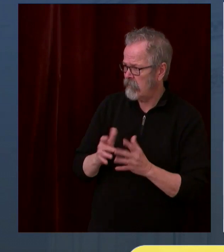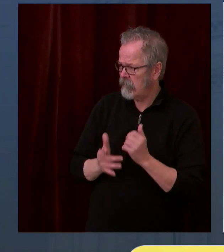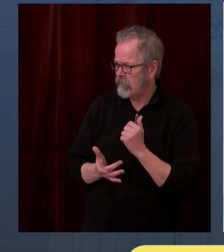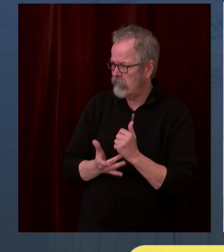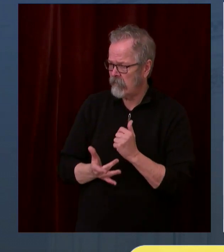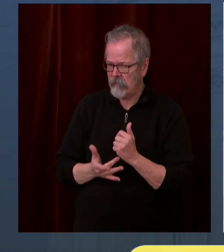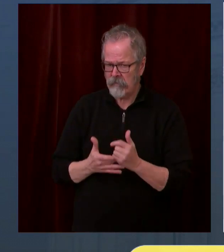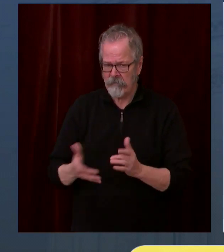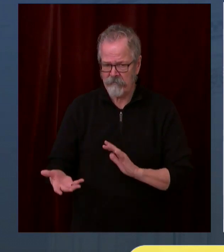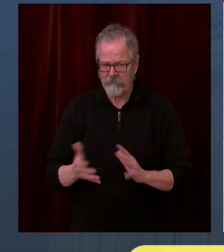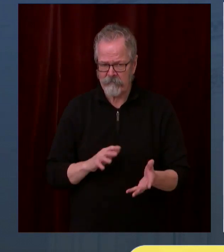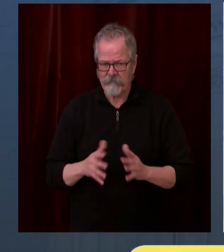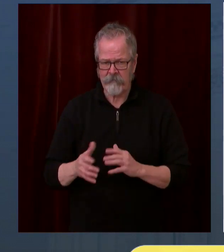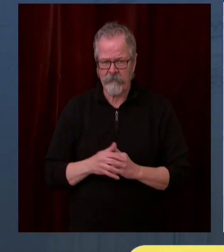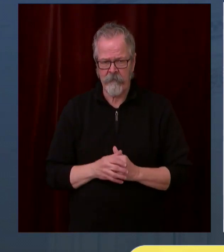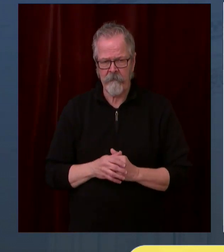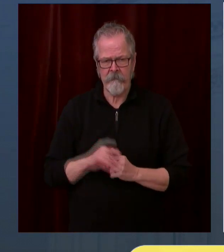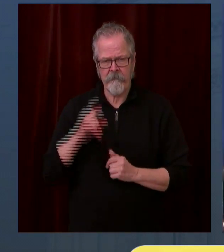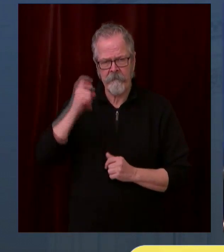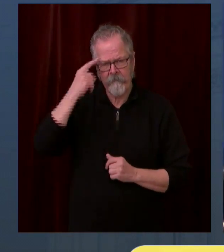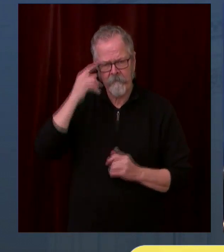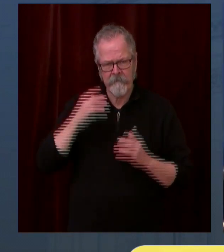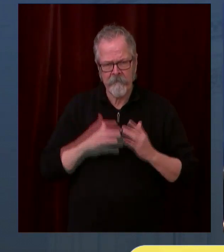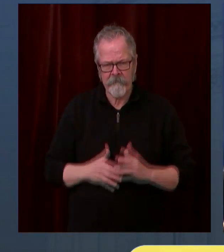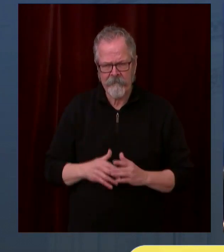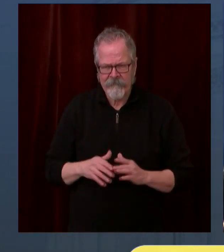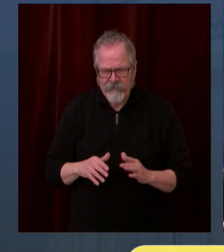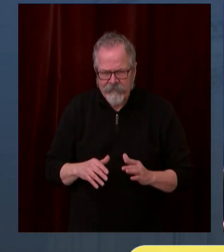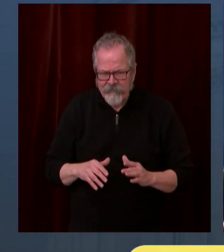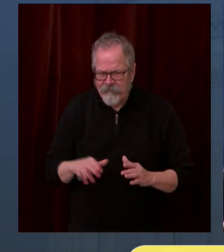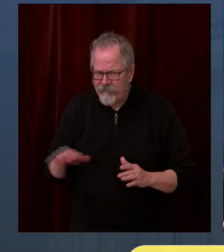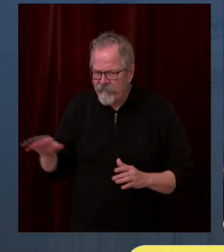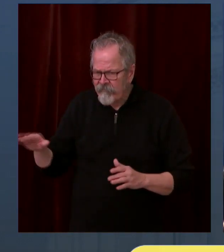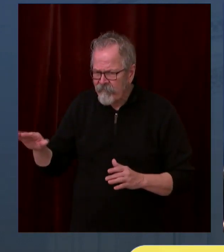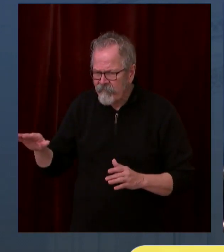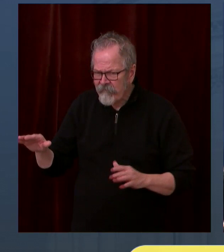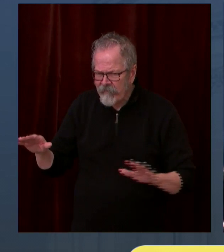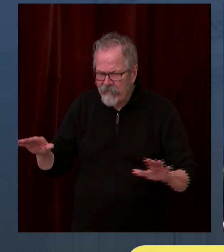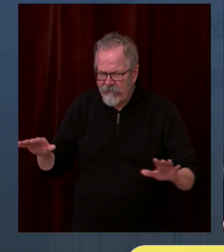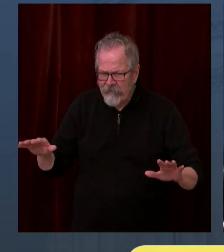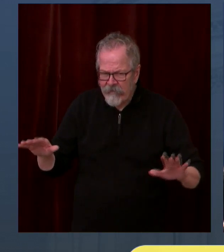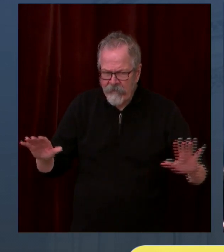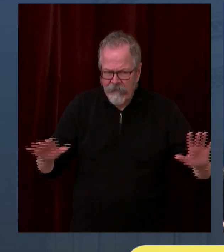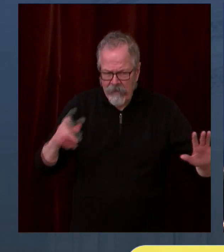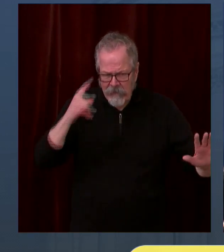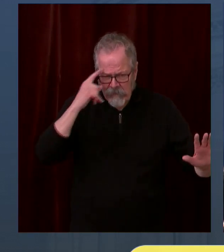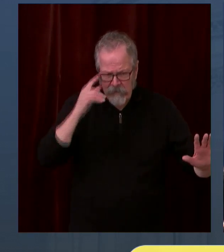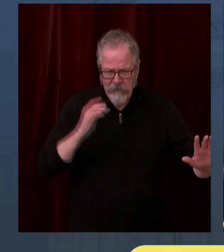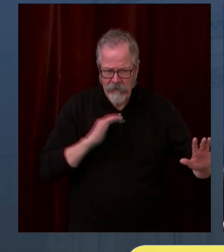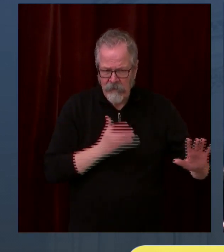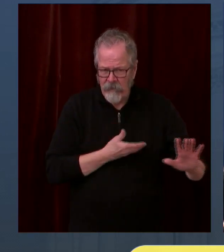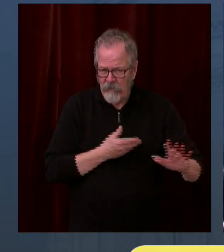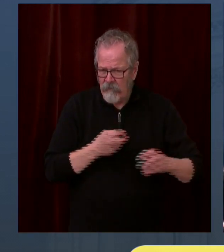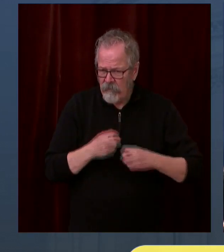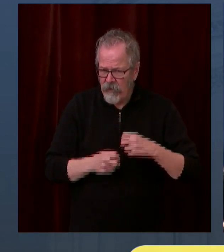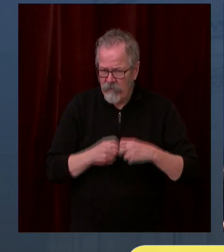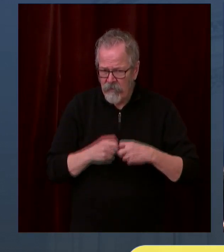Dr. We're having some trouble, think, on our end. Dr. could we do some work on that and come back to the doctor?